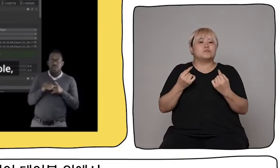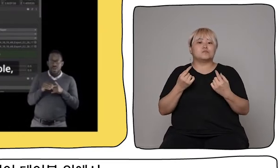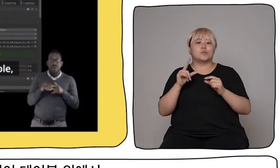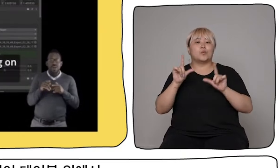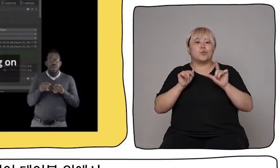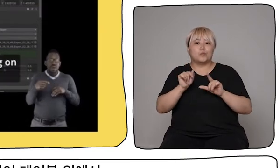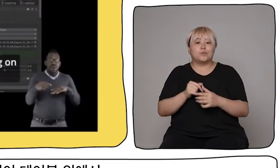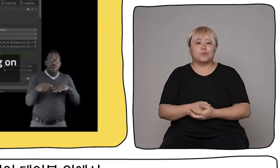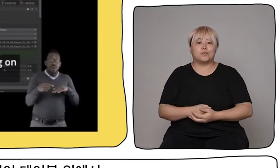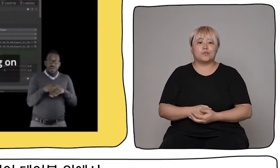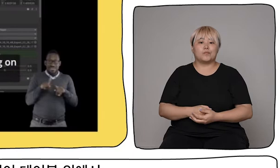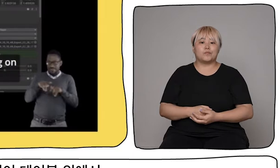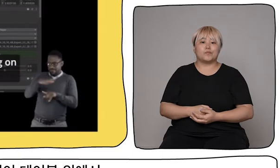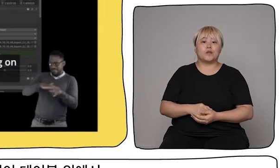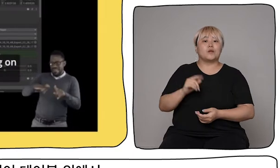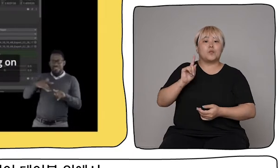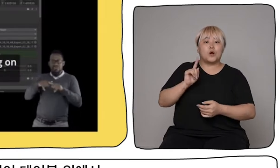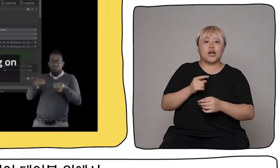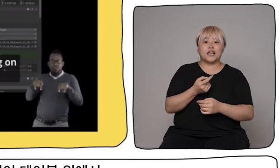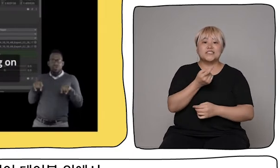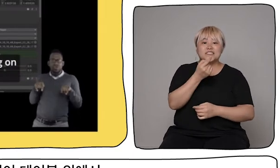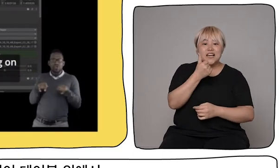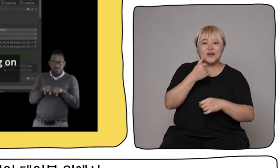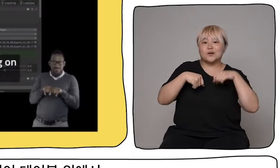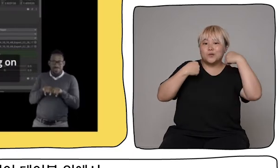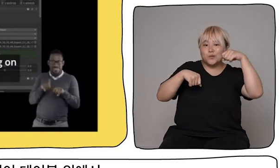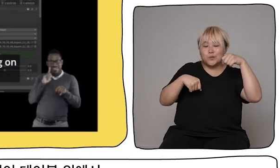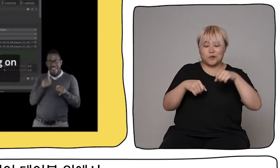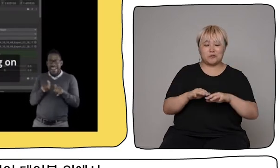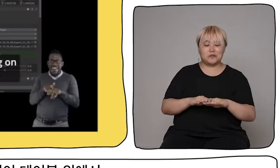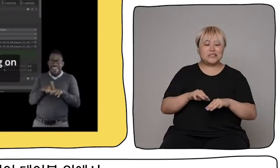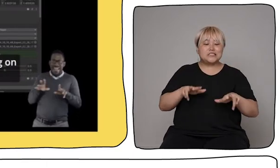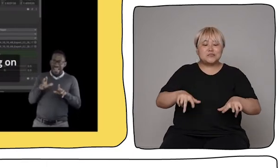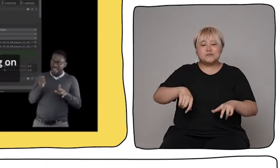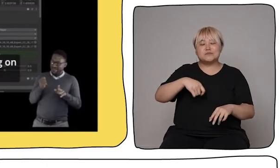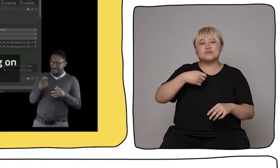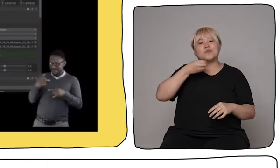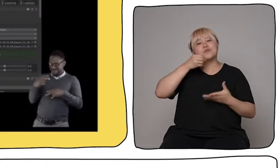as if a small version of the performance was happening on your tabletop.